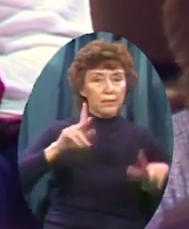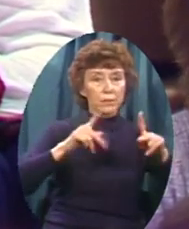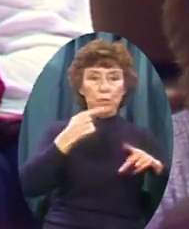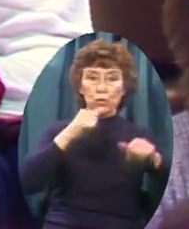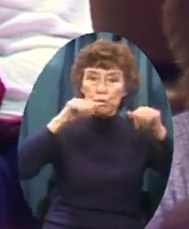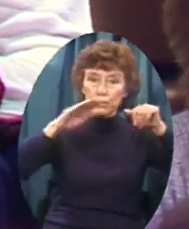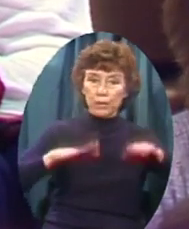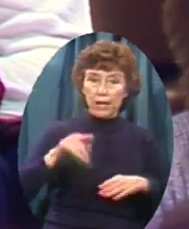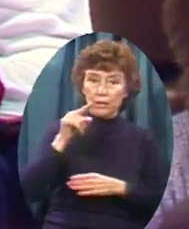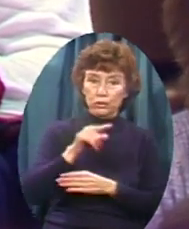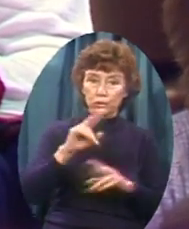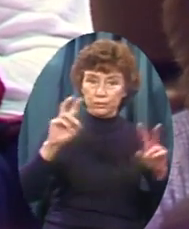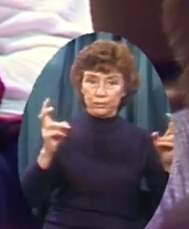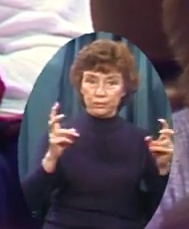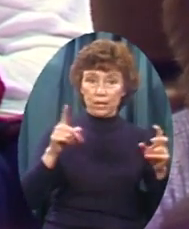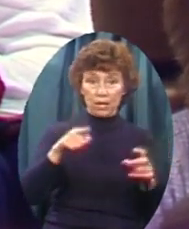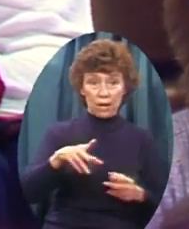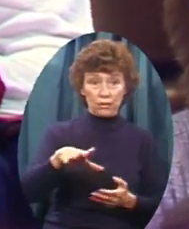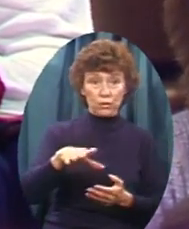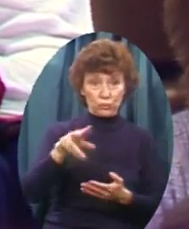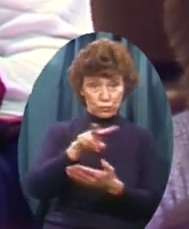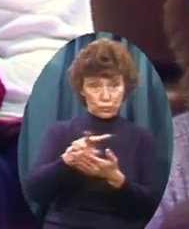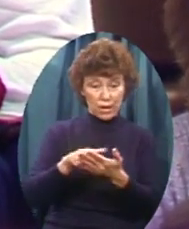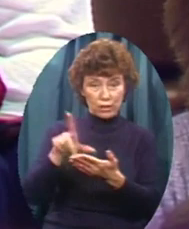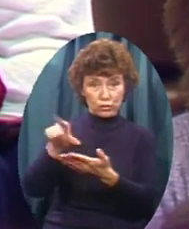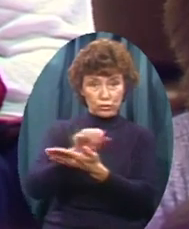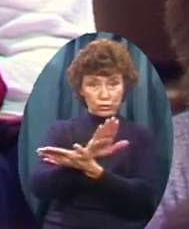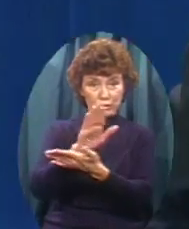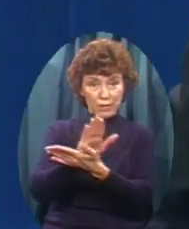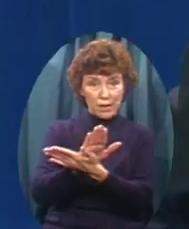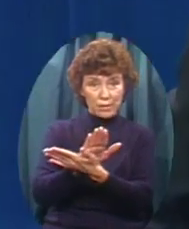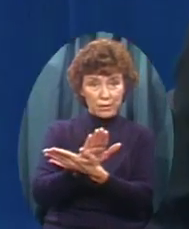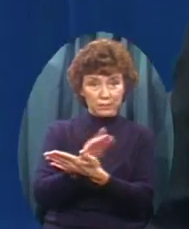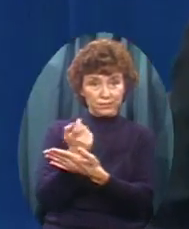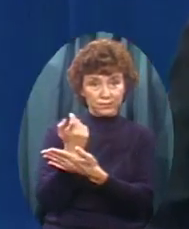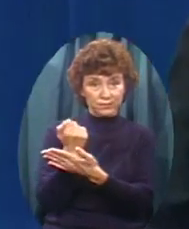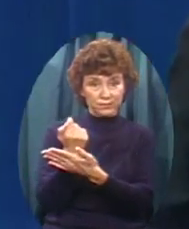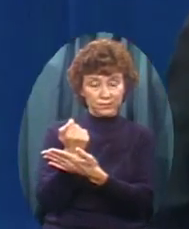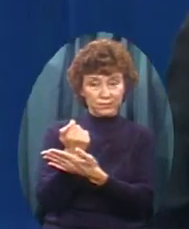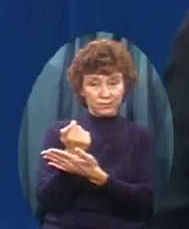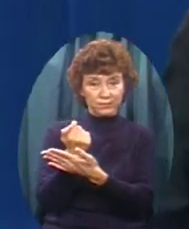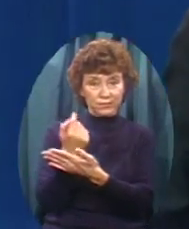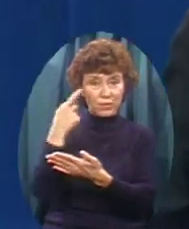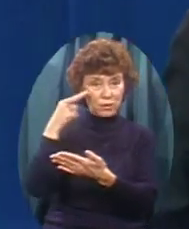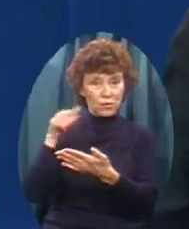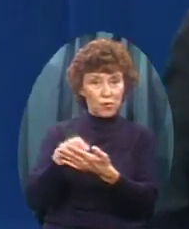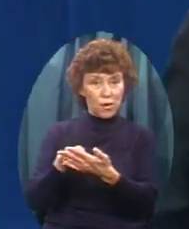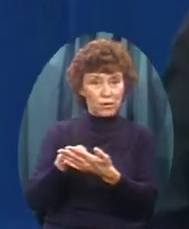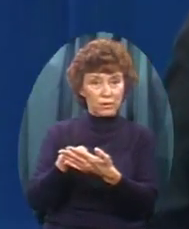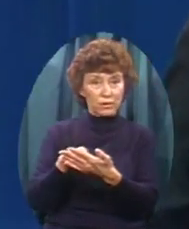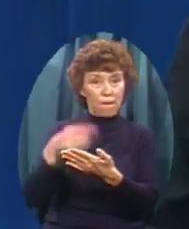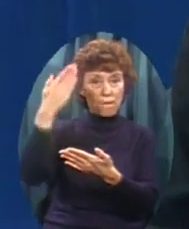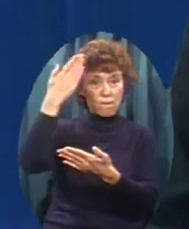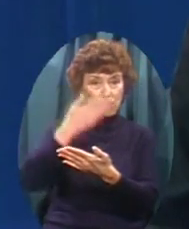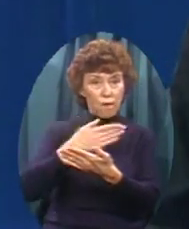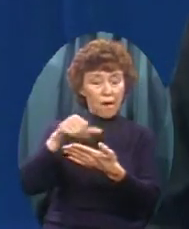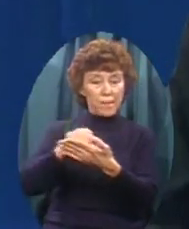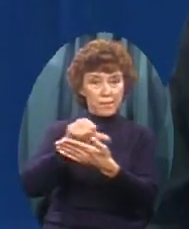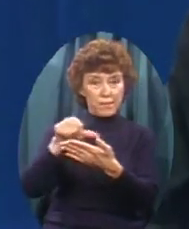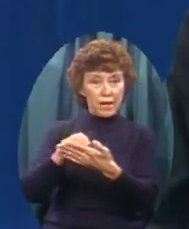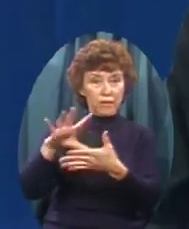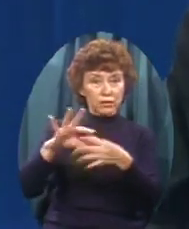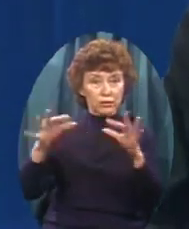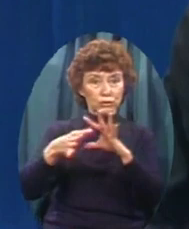Picked up your paper Recently Without a front page story On the Middle East Israel